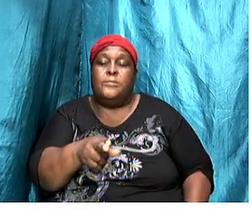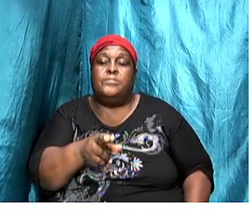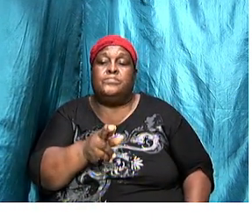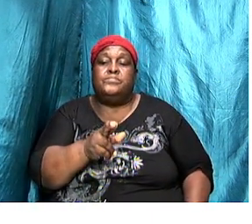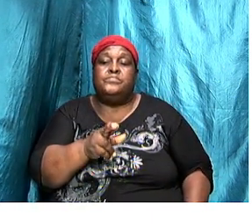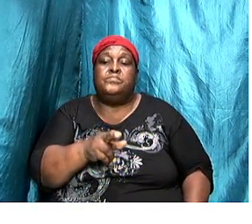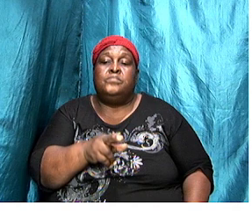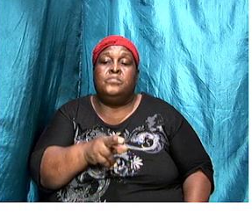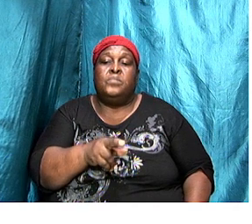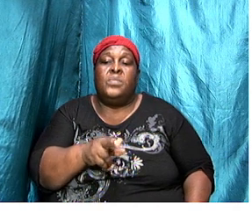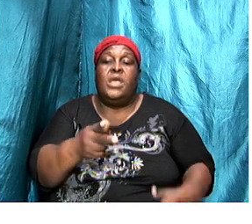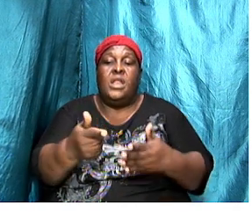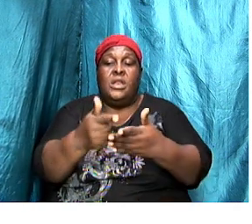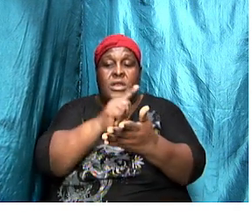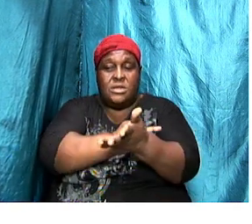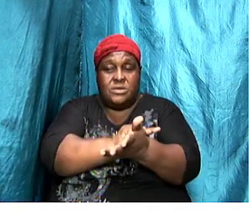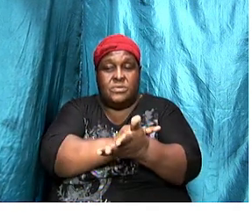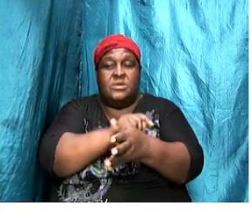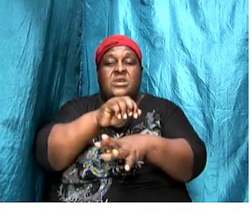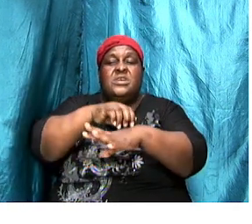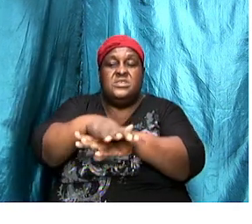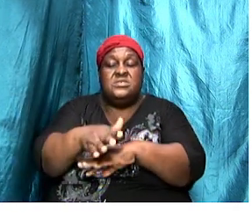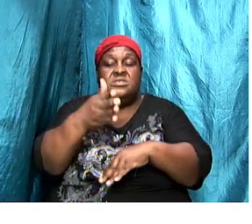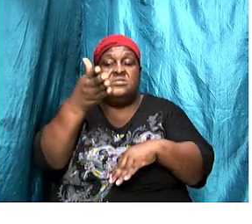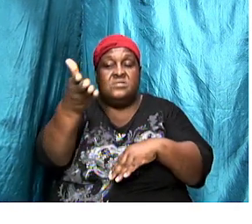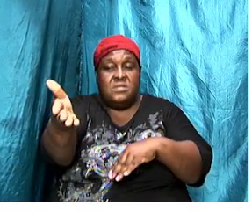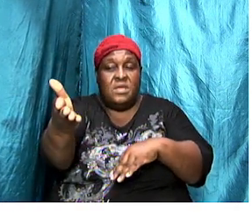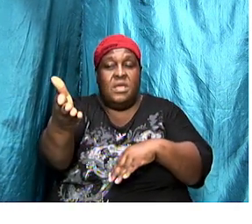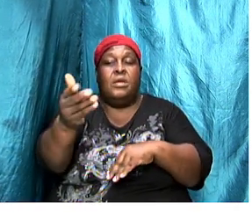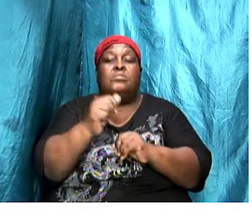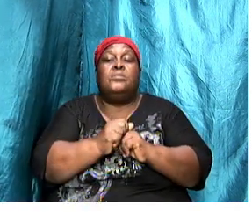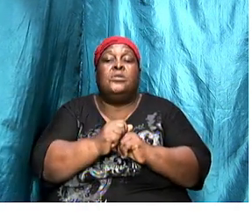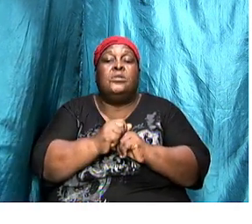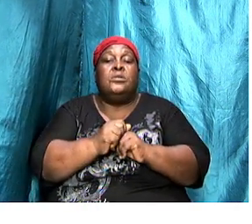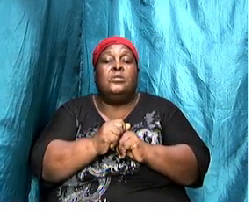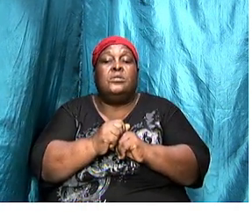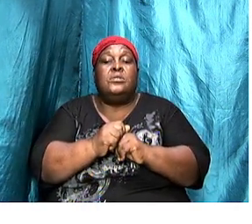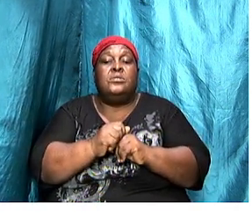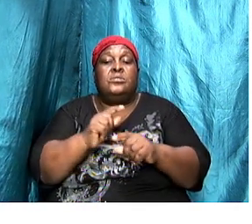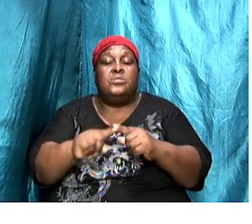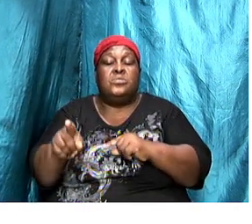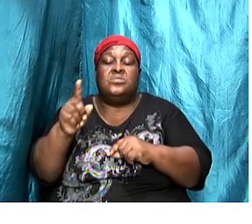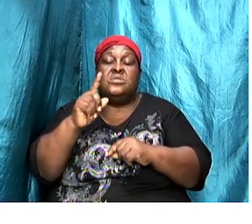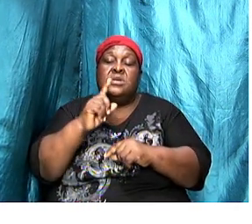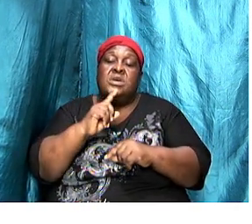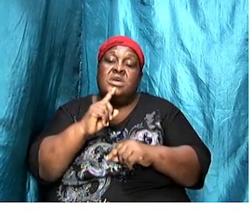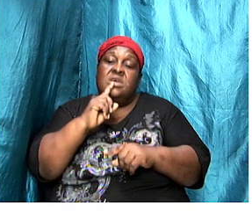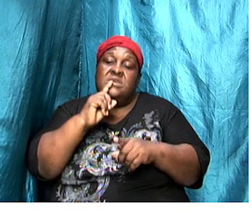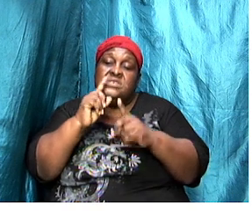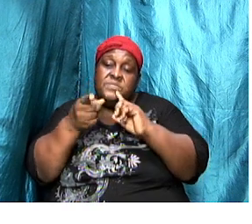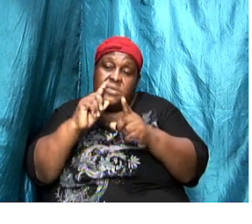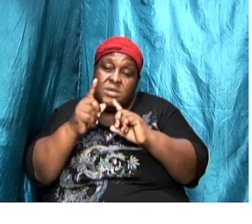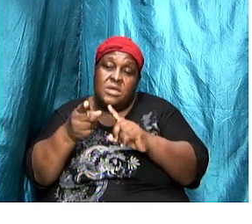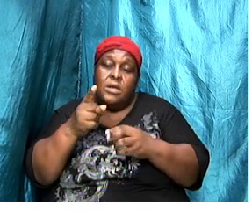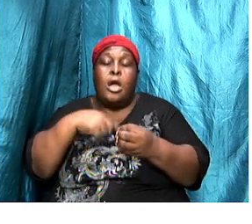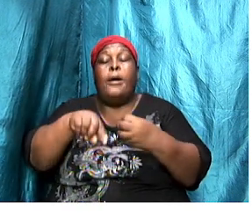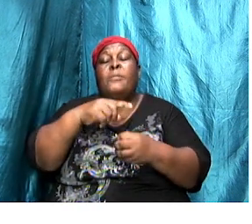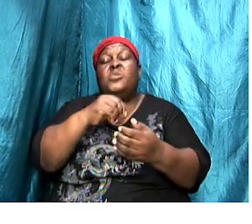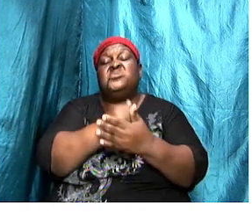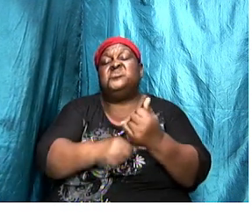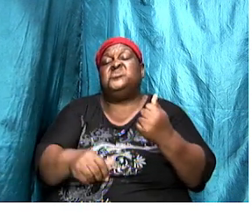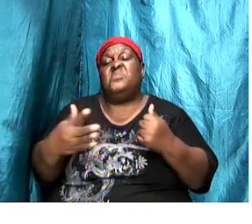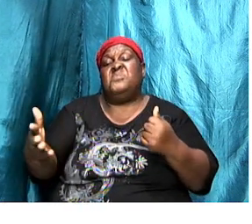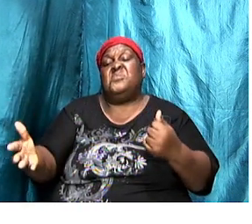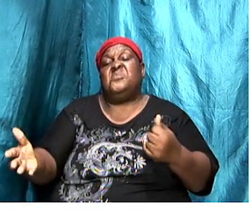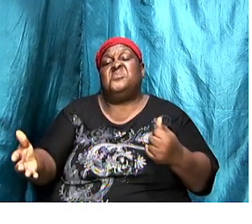letters were sent to them directly to address some things that were happening